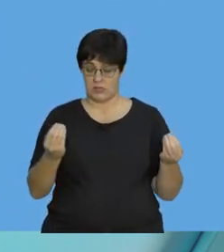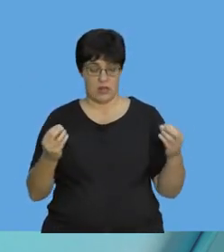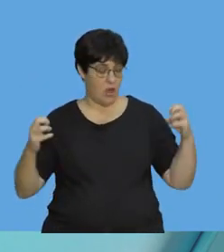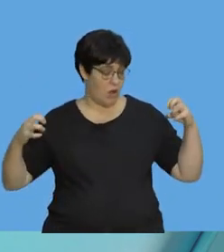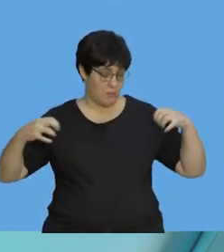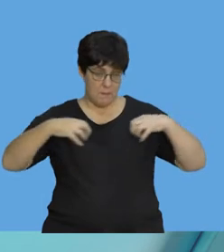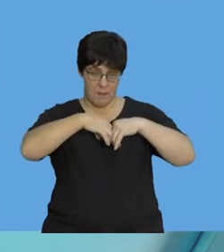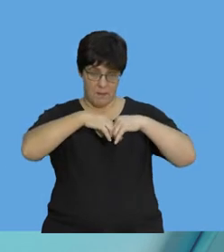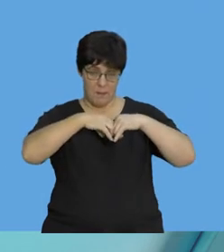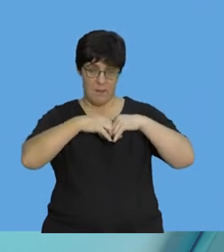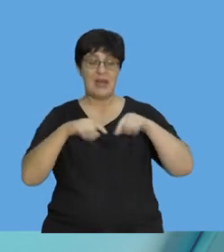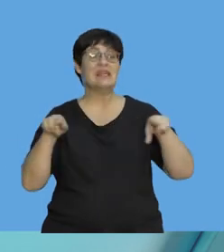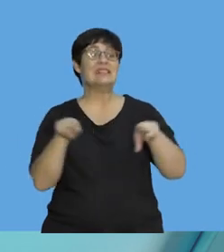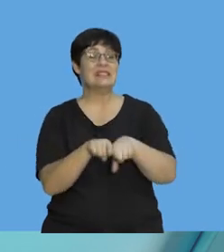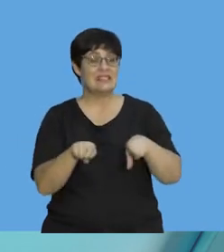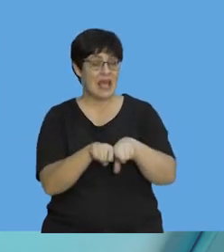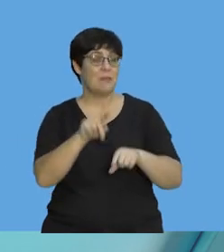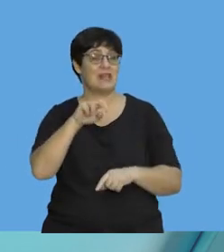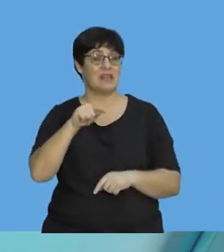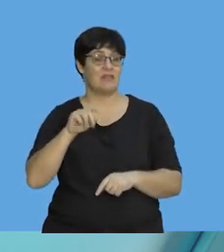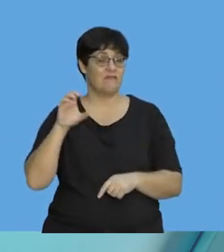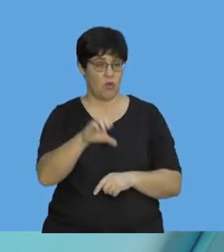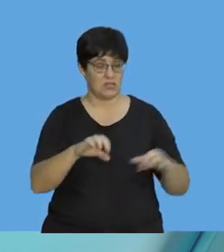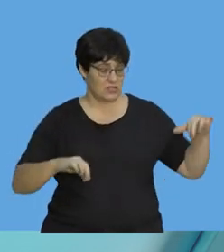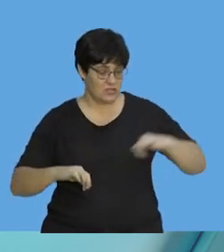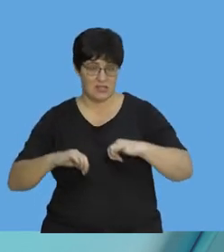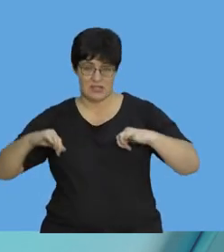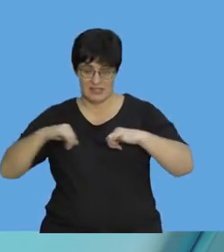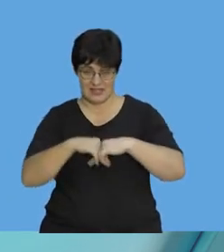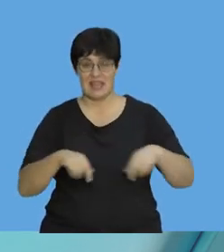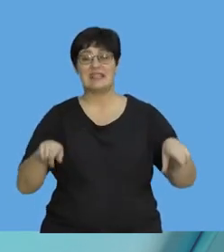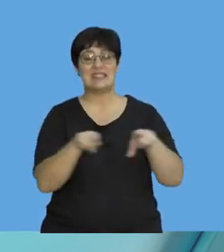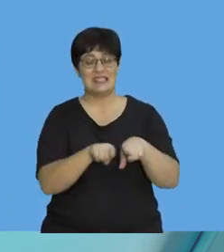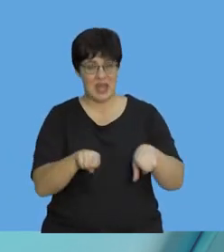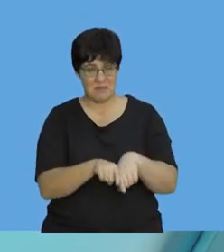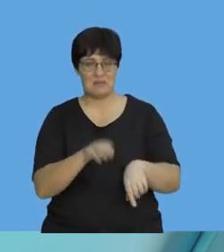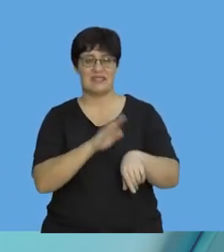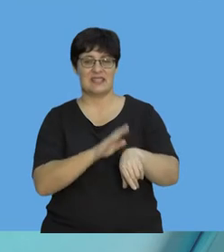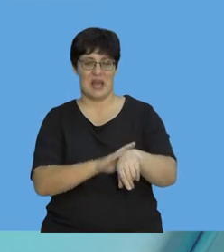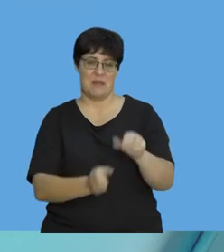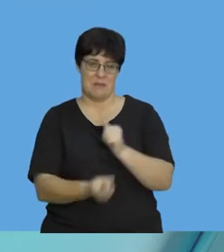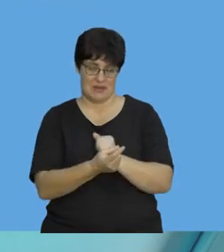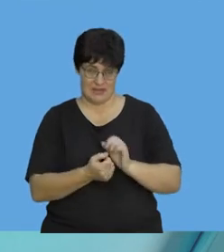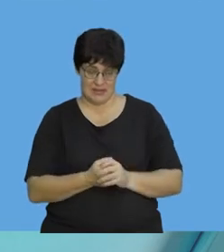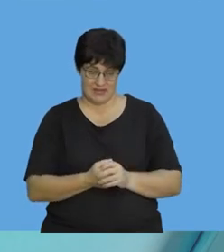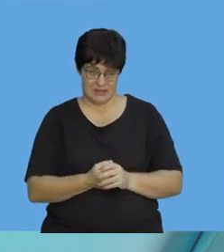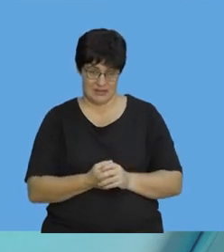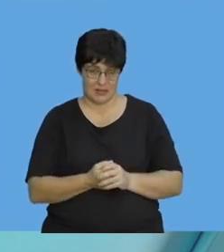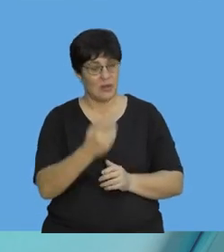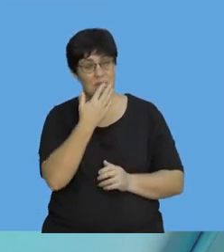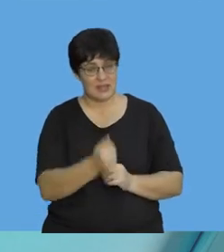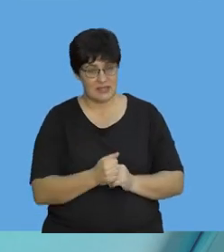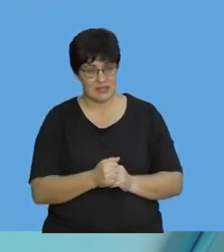collide, they both experience the same net force for the same amount of time.